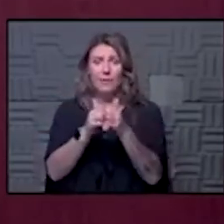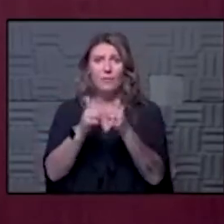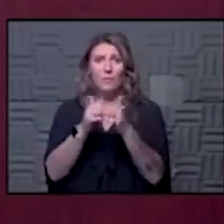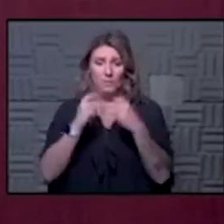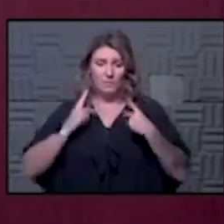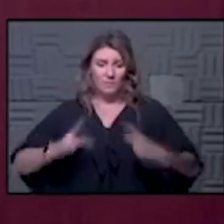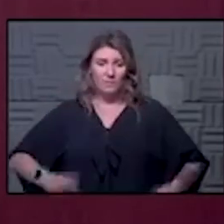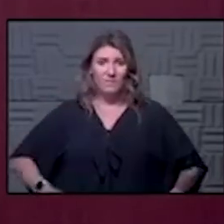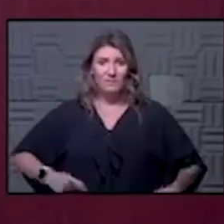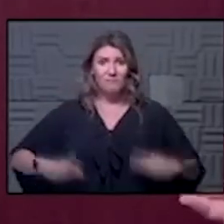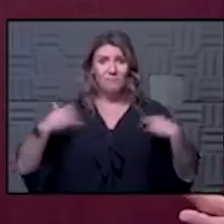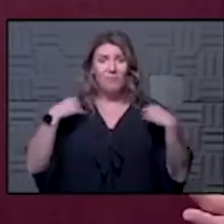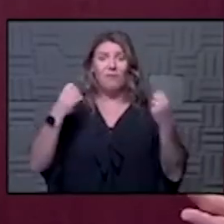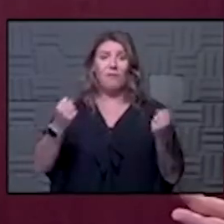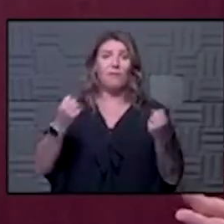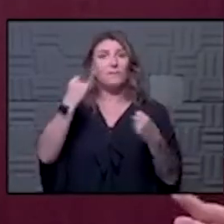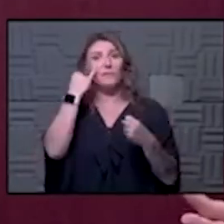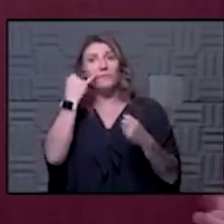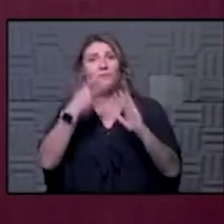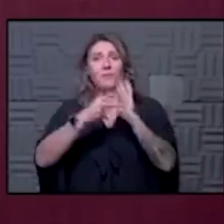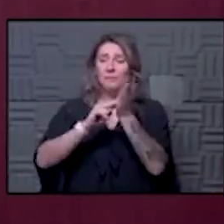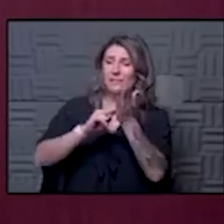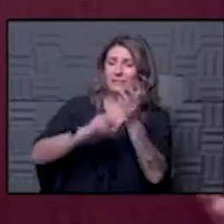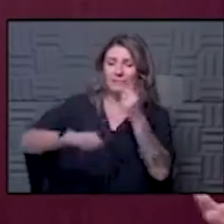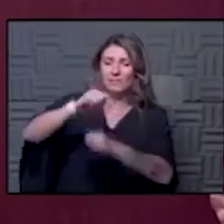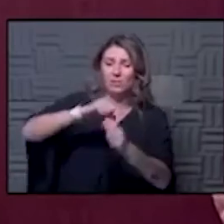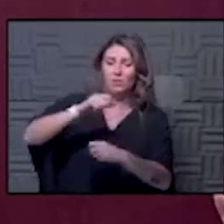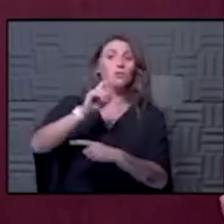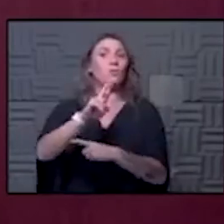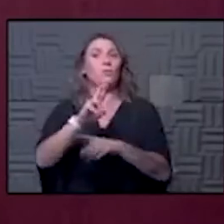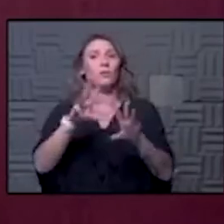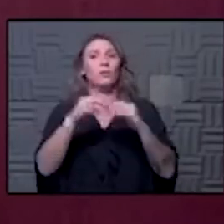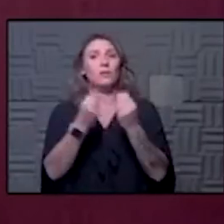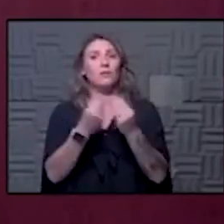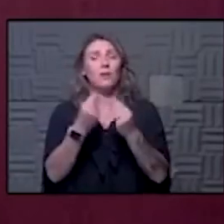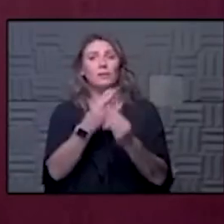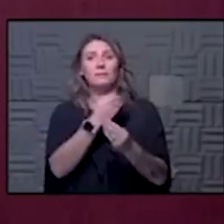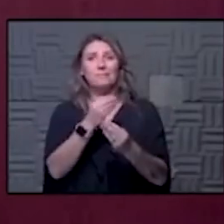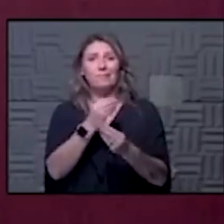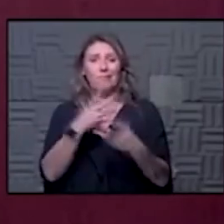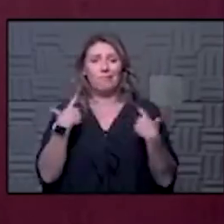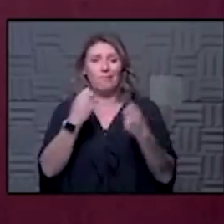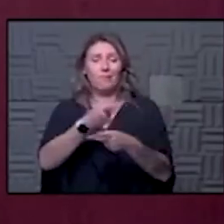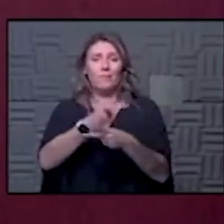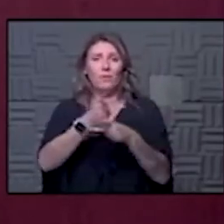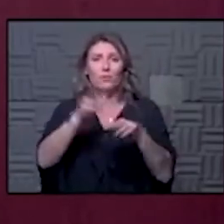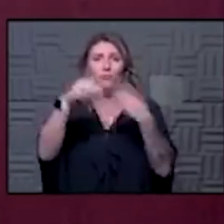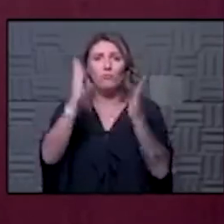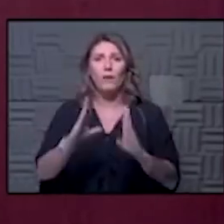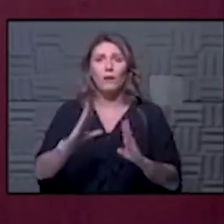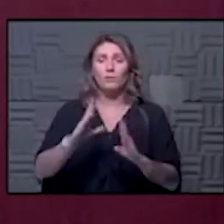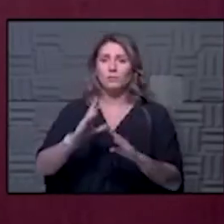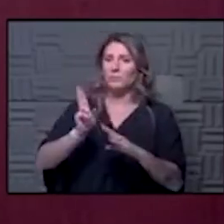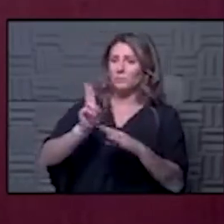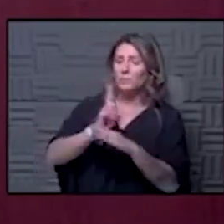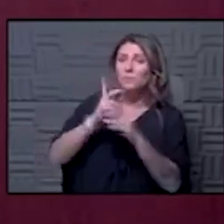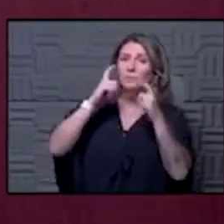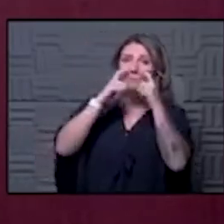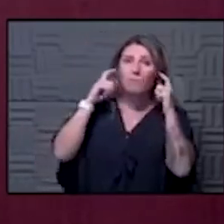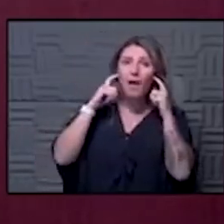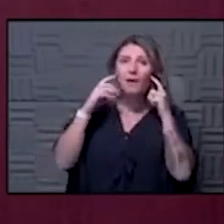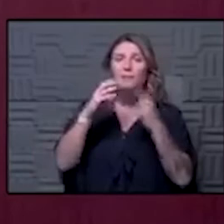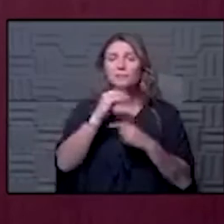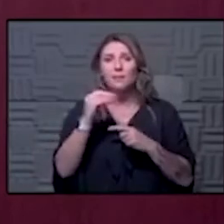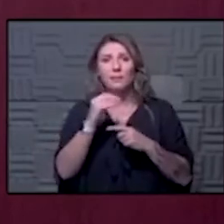well-being and whether that's the well-being of each other and our families or our health care providers it's wearing your masks it's making thoughtful